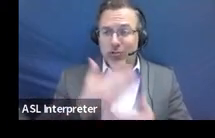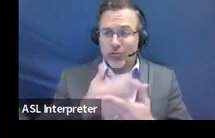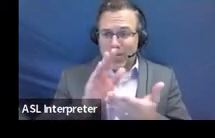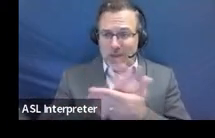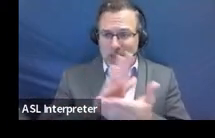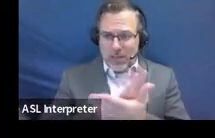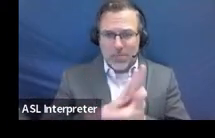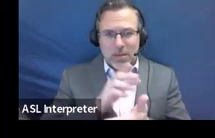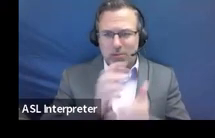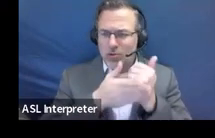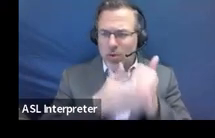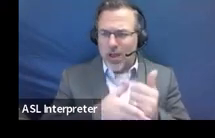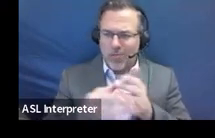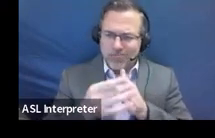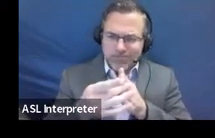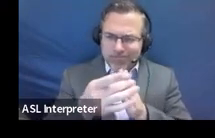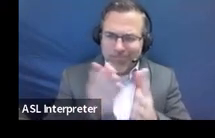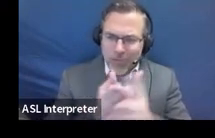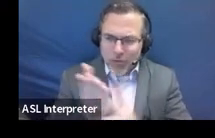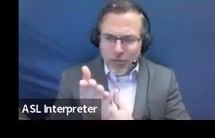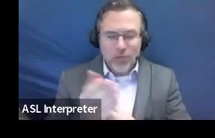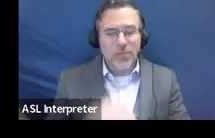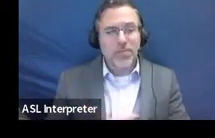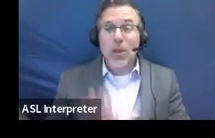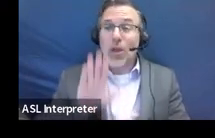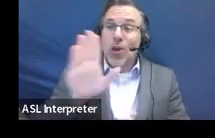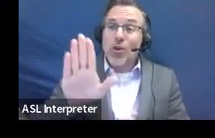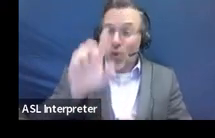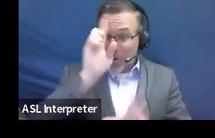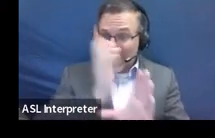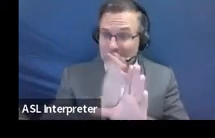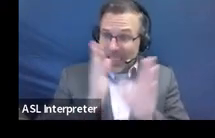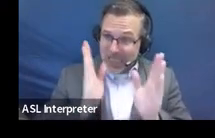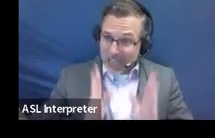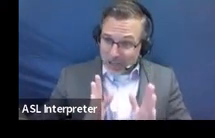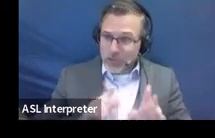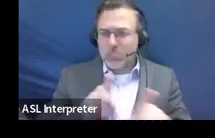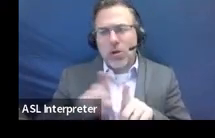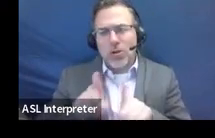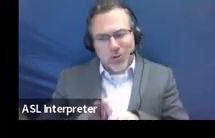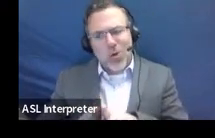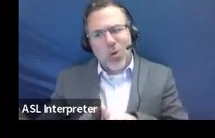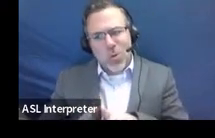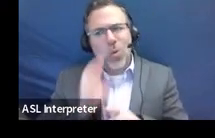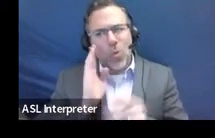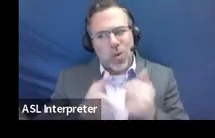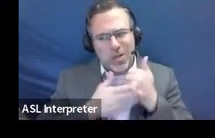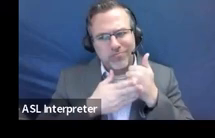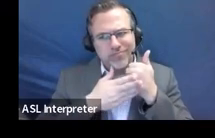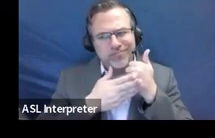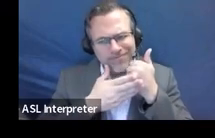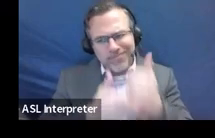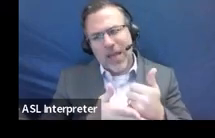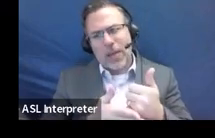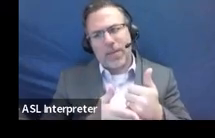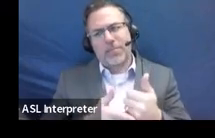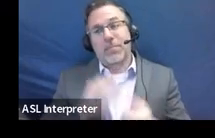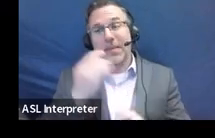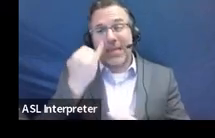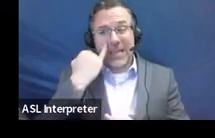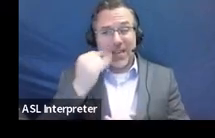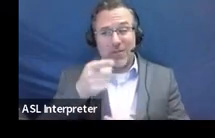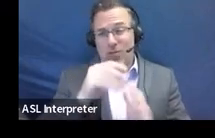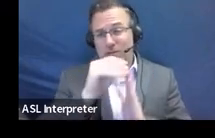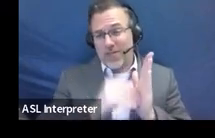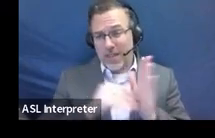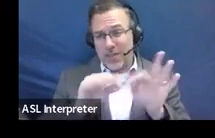way through this form and your psychologist also is going to be a huge asset when you are completing this form at the